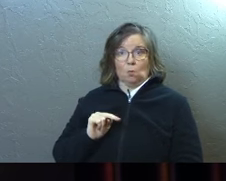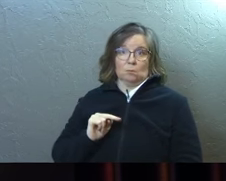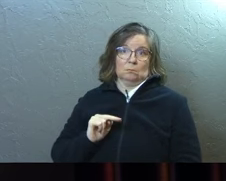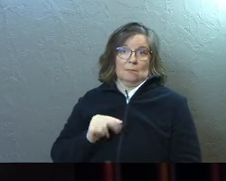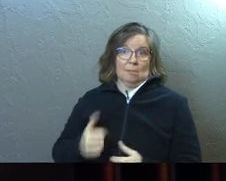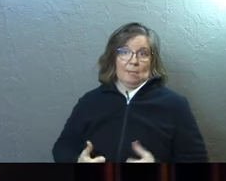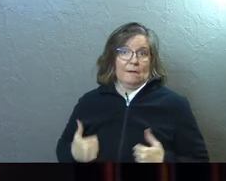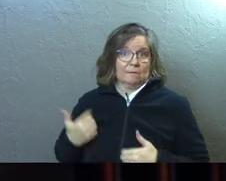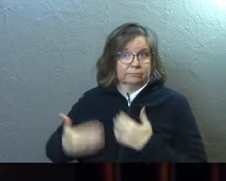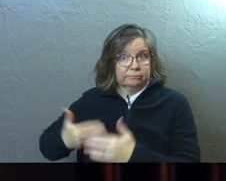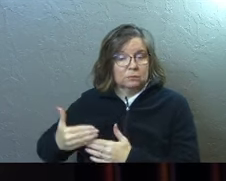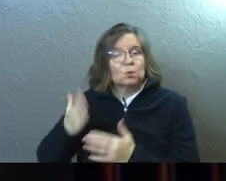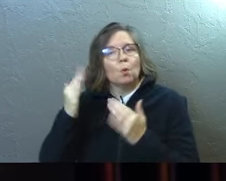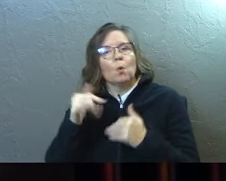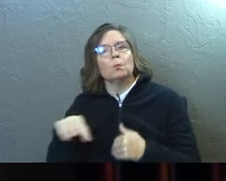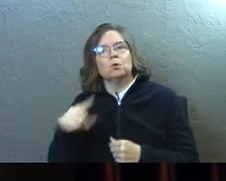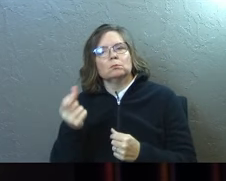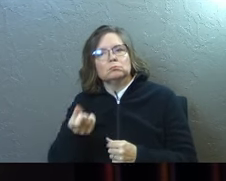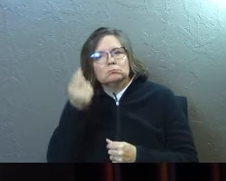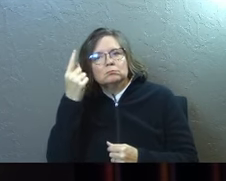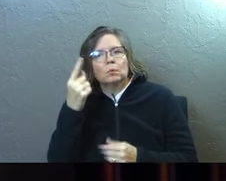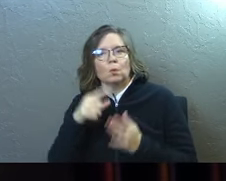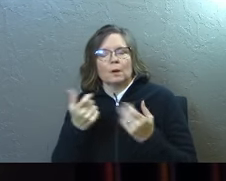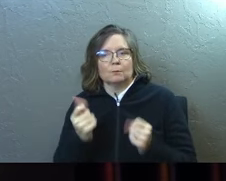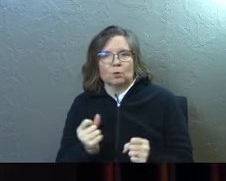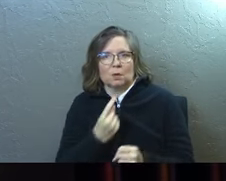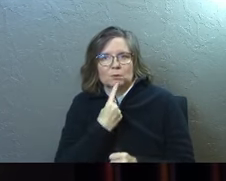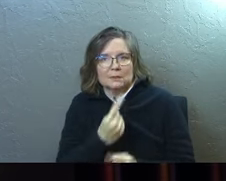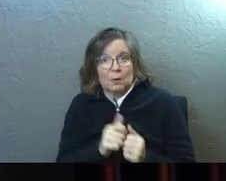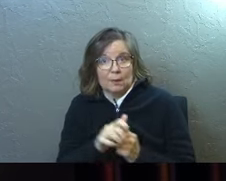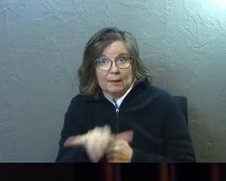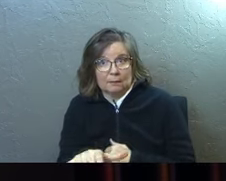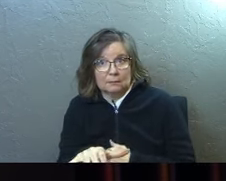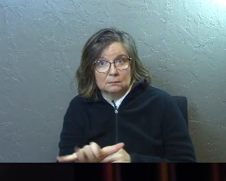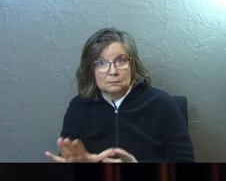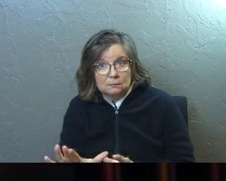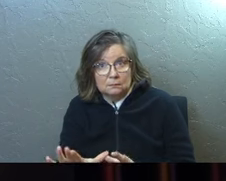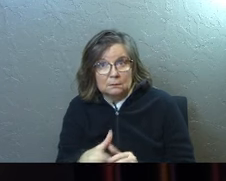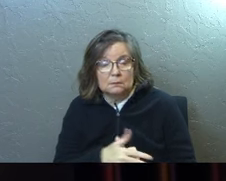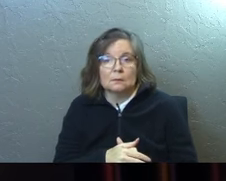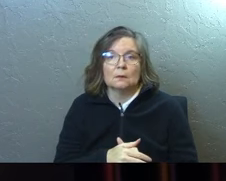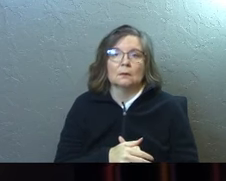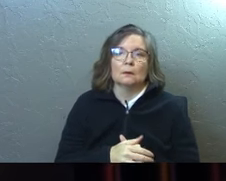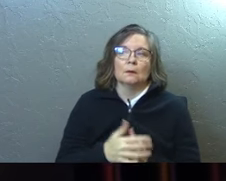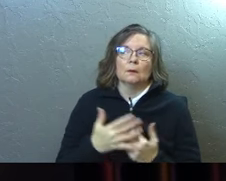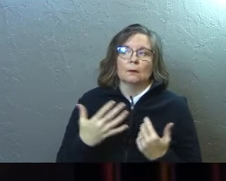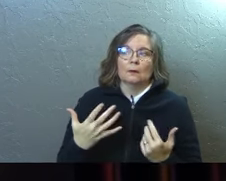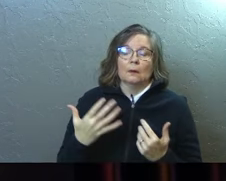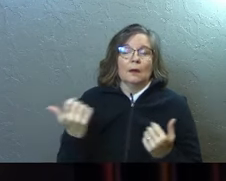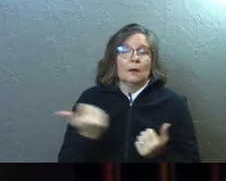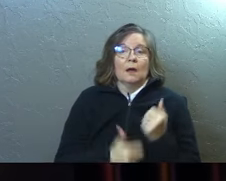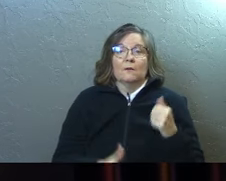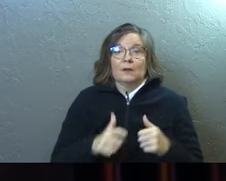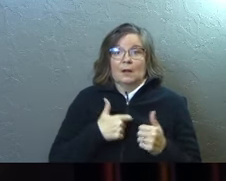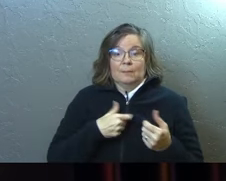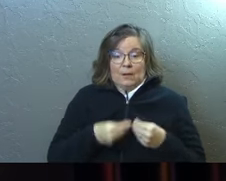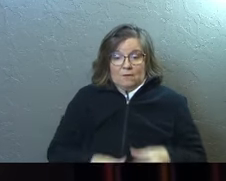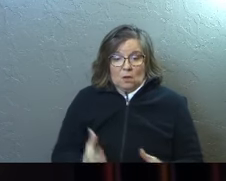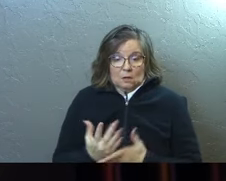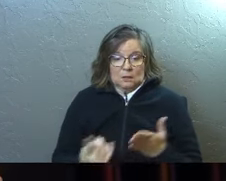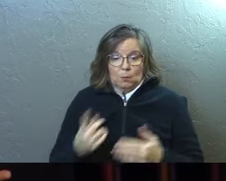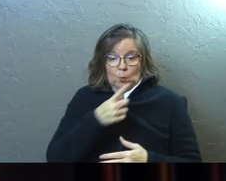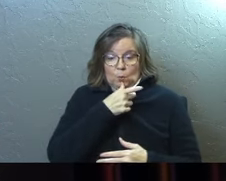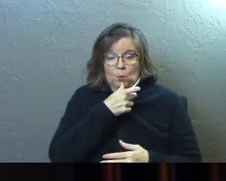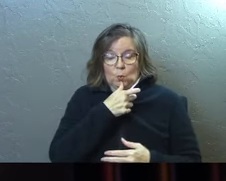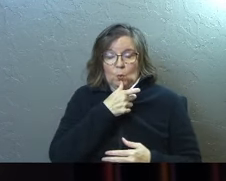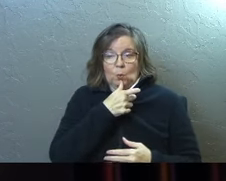life right now. And so I hope you can understand what I'm trying to say with that. Um, every time I've lost someone